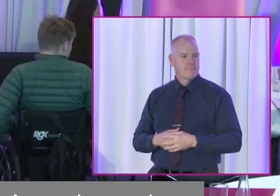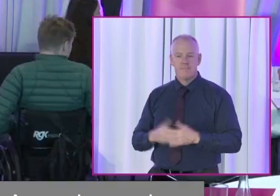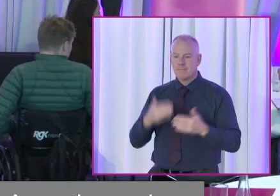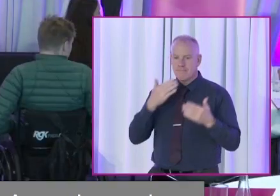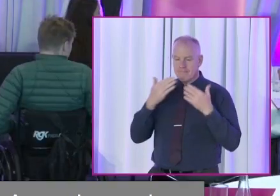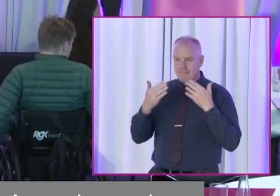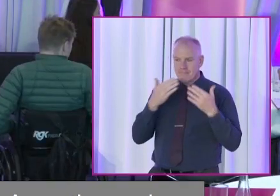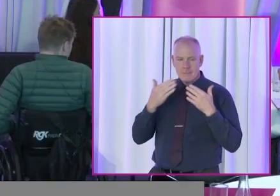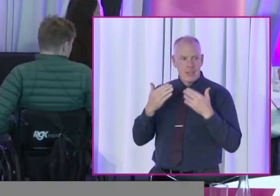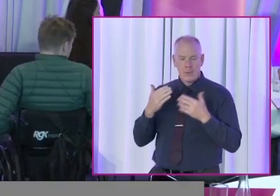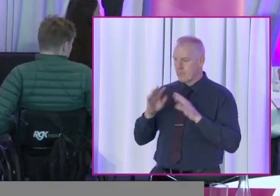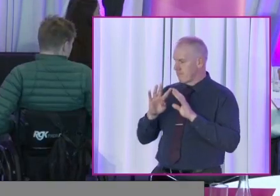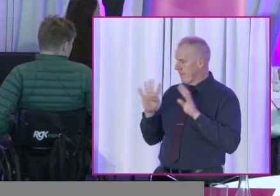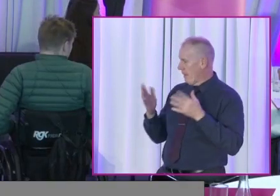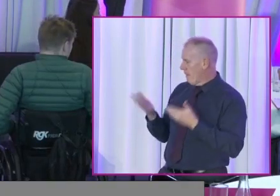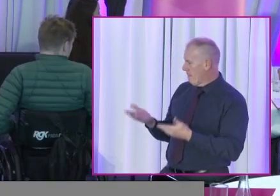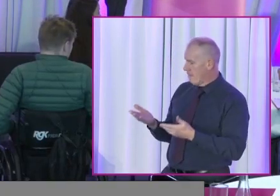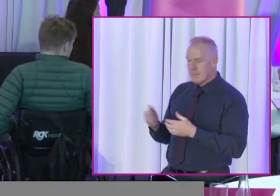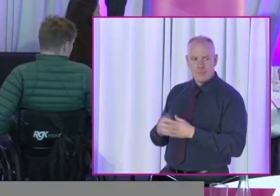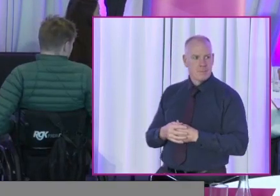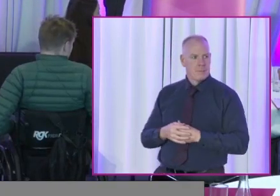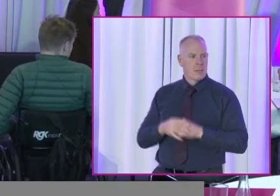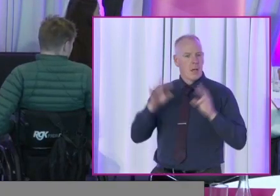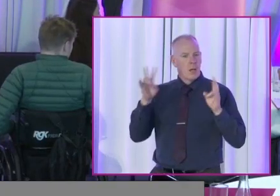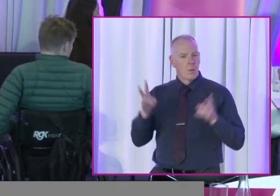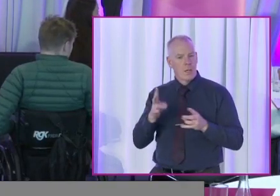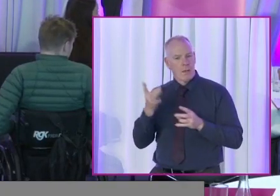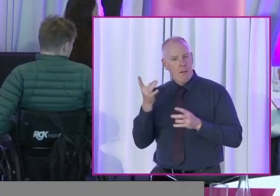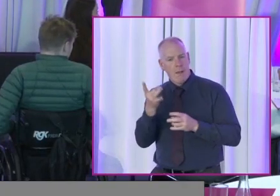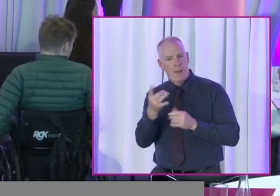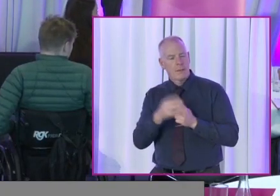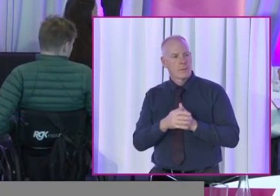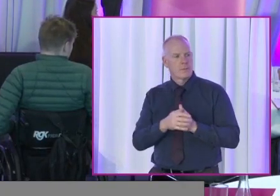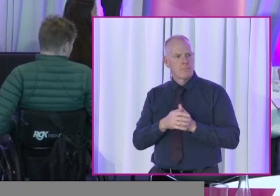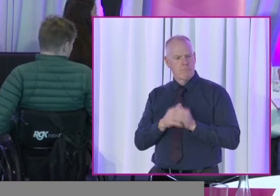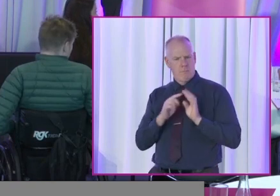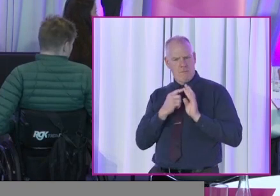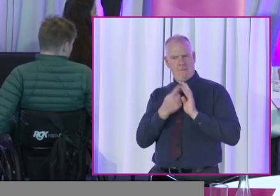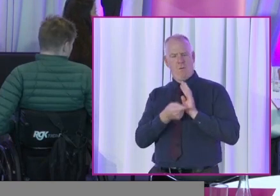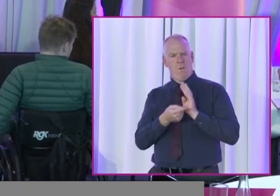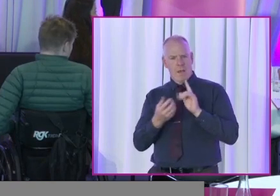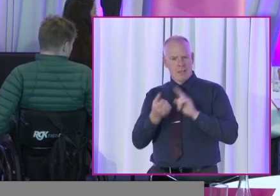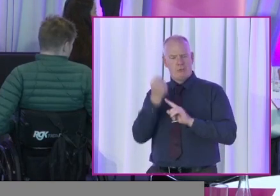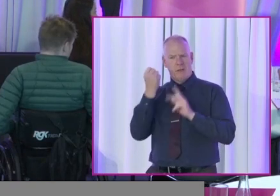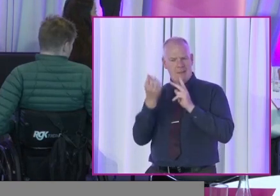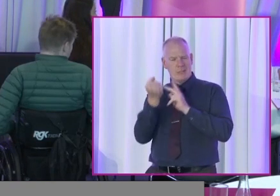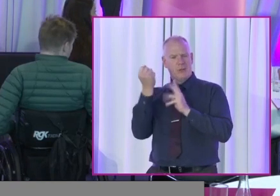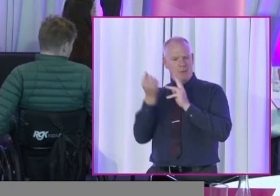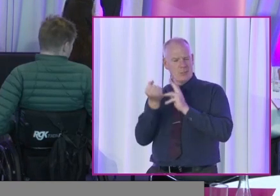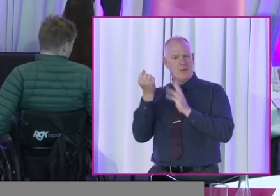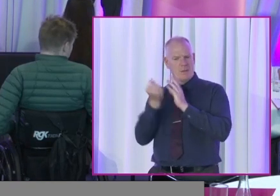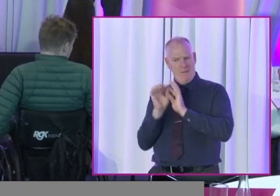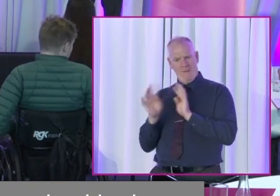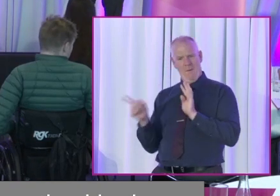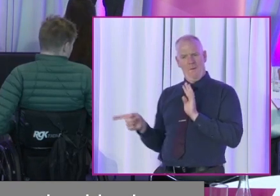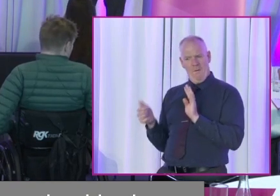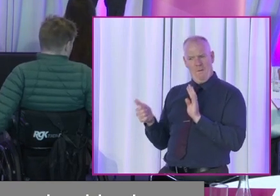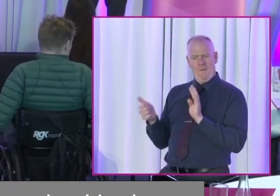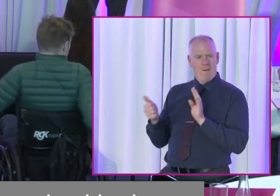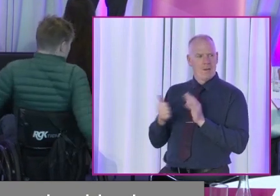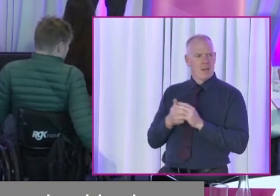Thank you for the speakers. Quick question I had. So you guys have achieved so much and you've come so much adversity.